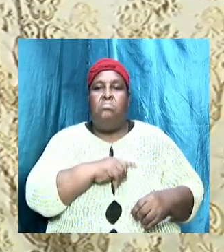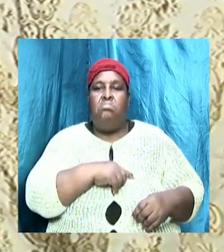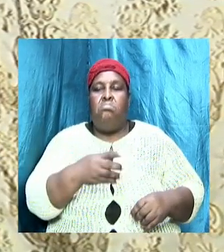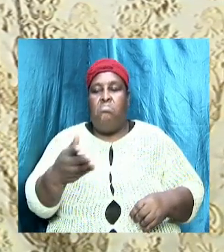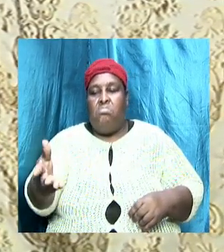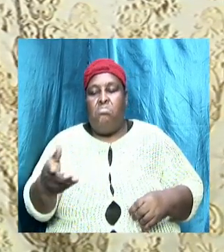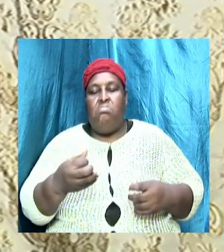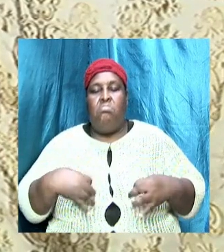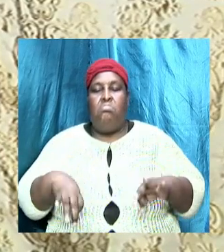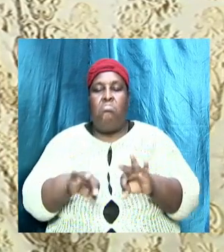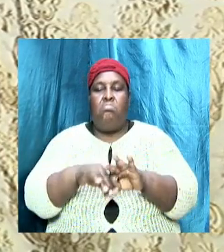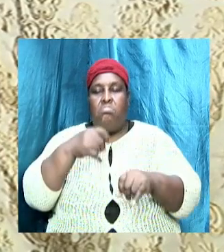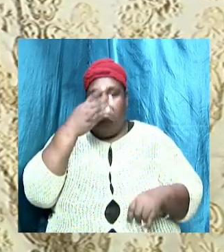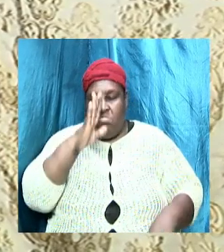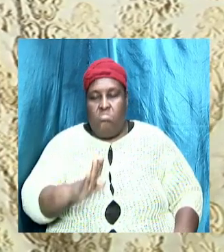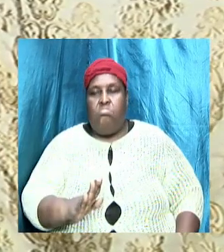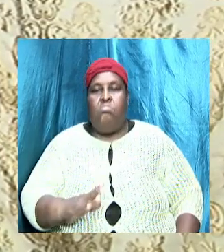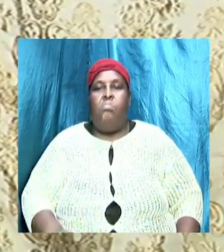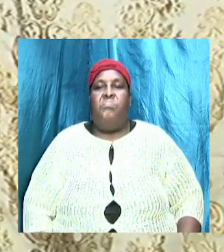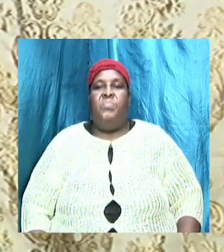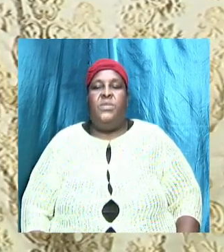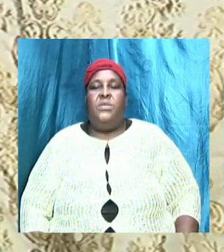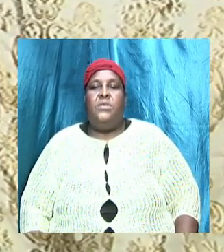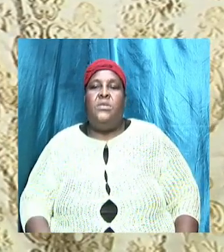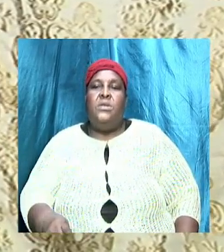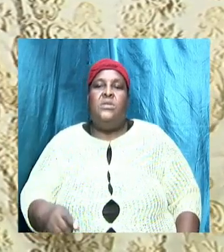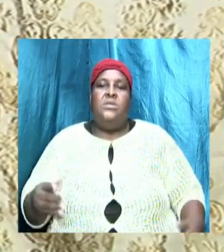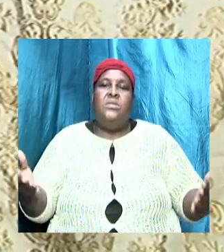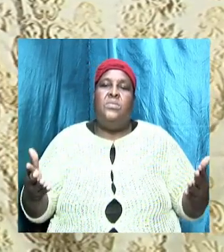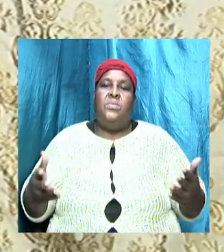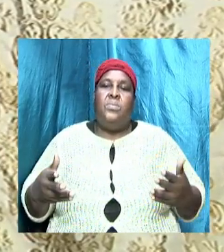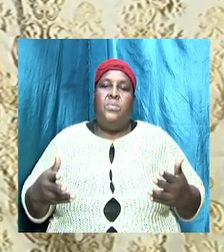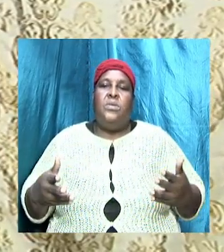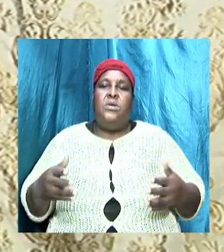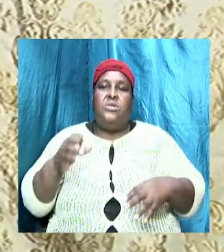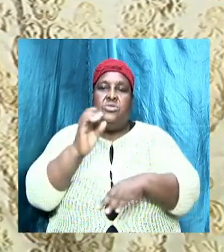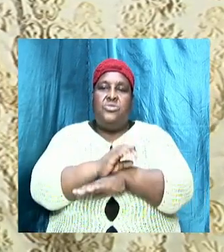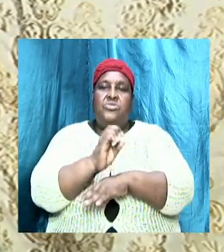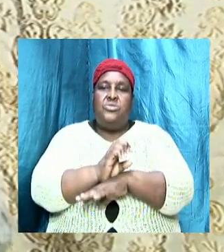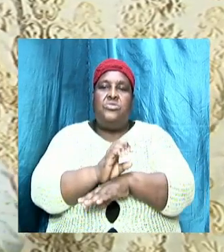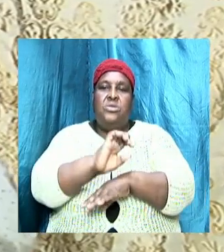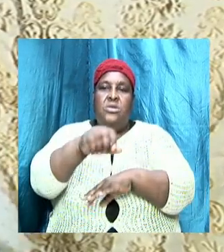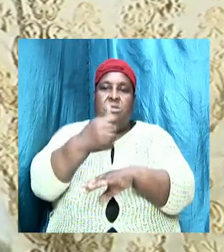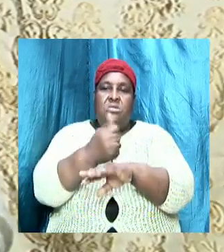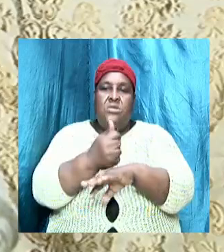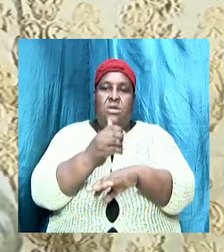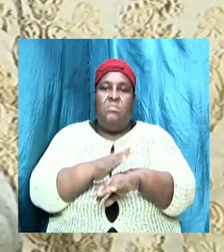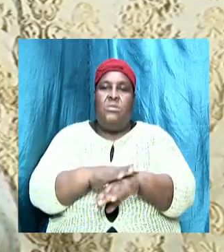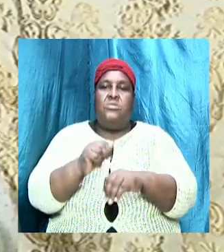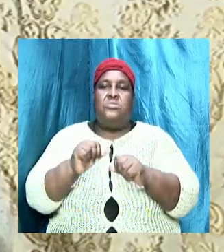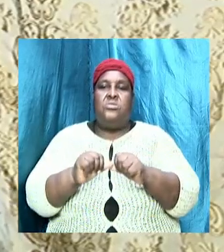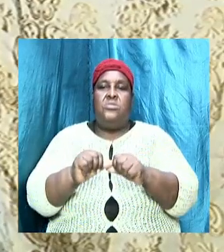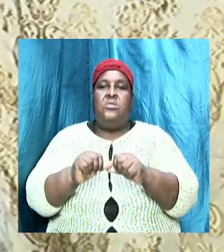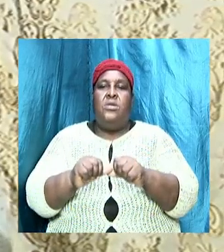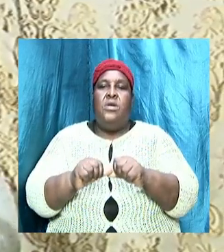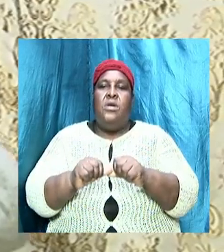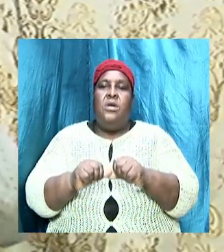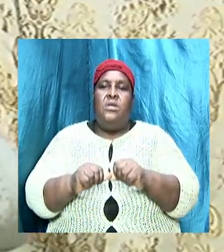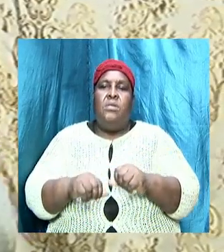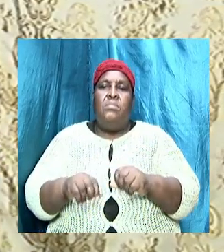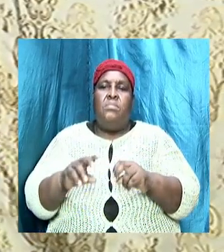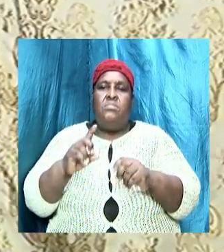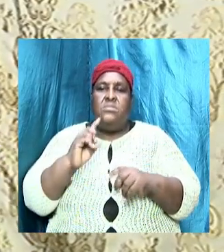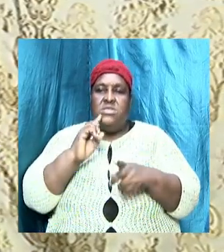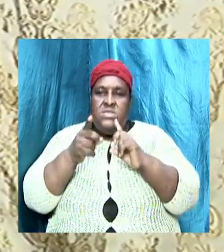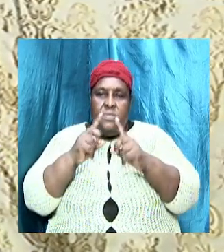important to God this is what the church is established on and I am just going with the leading of the Holy Ghost